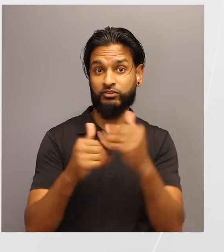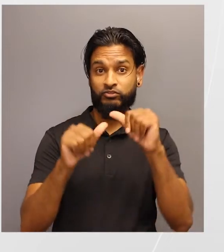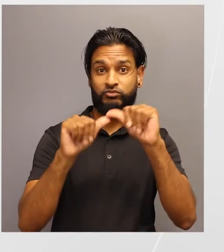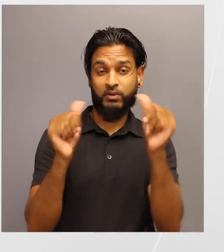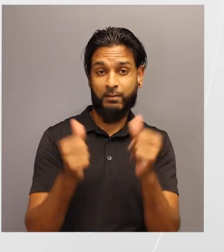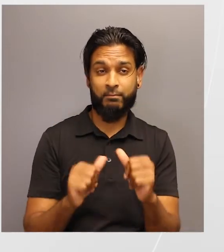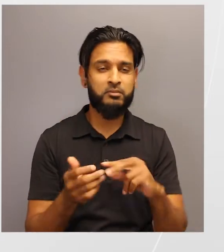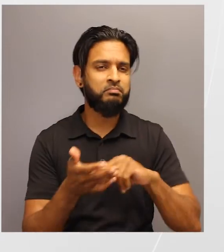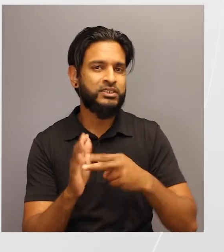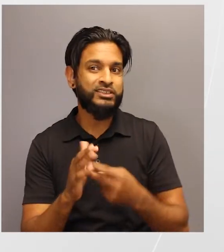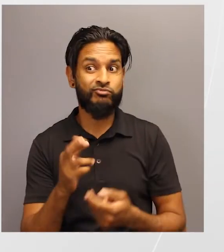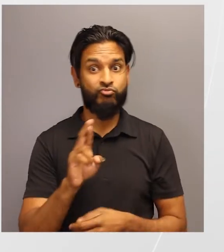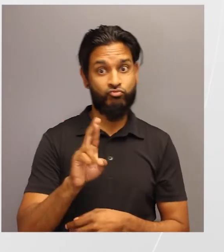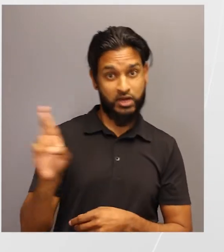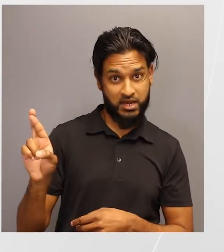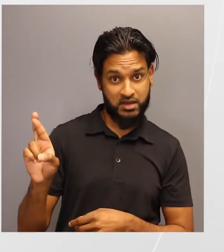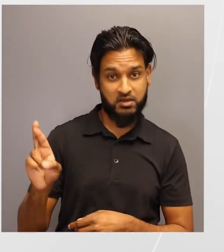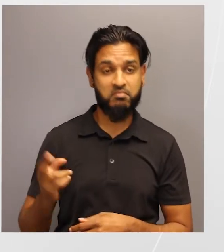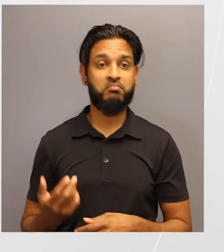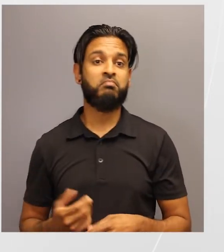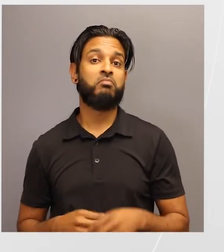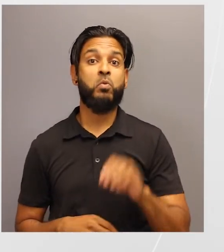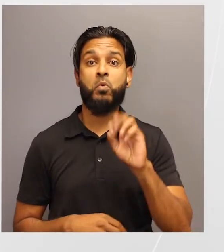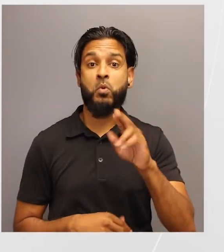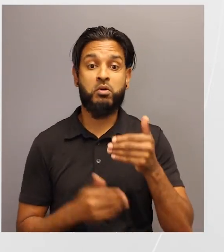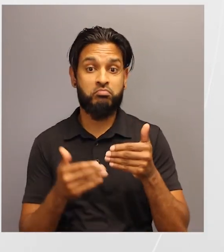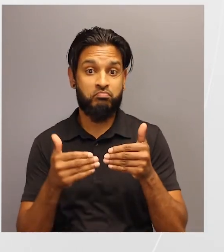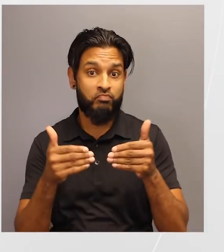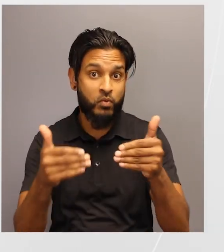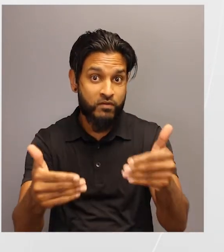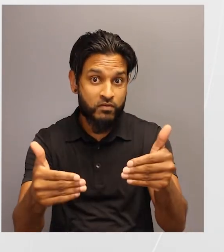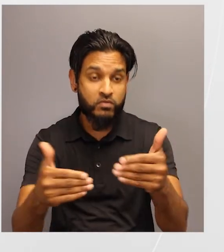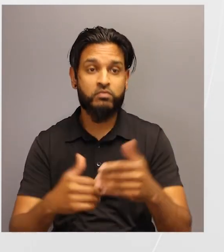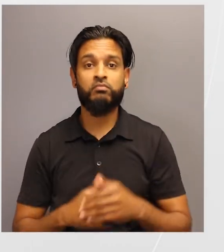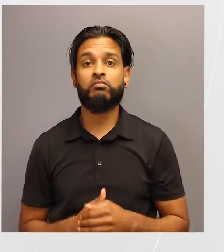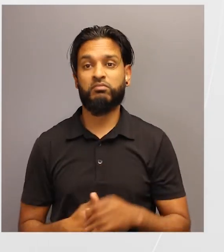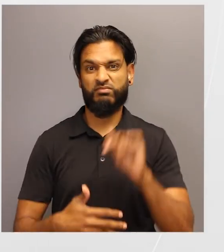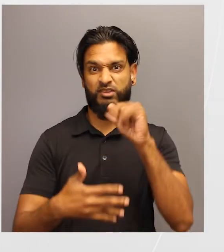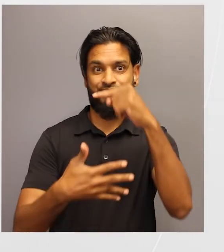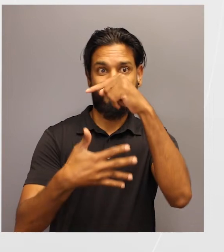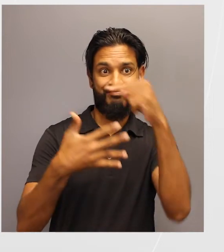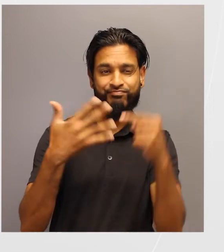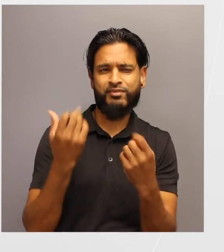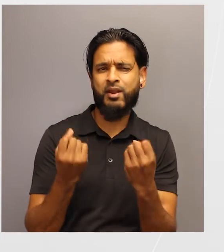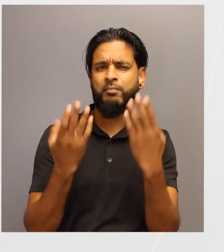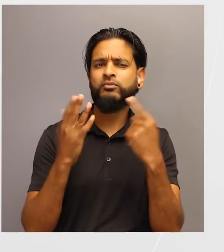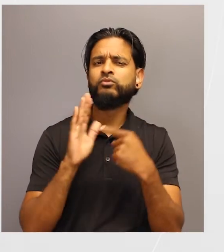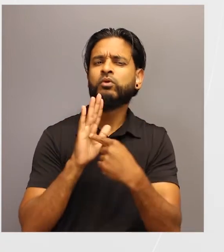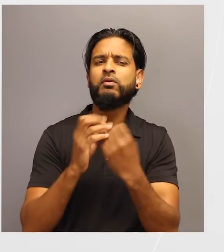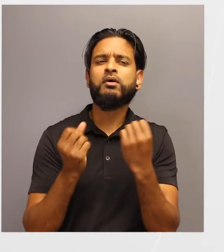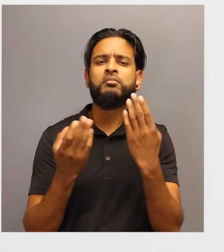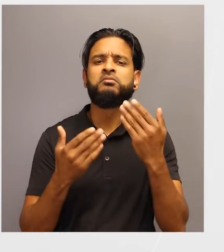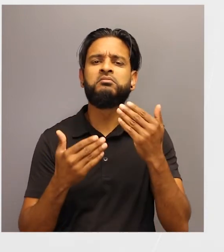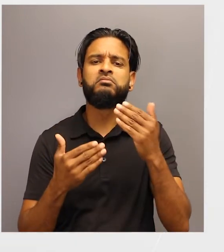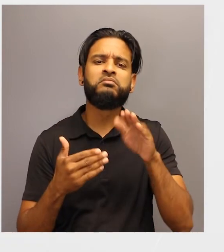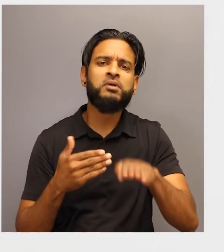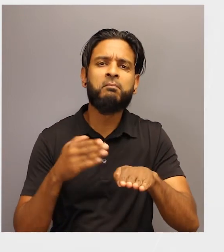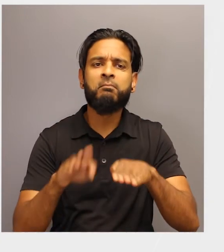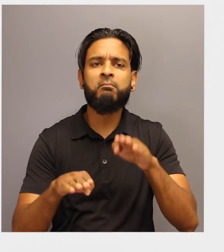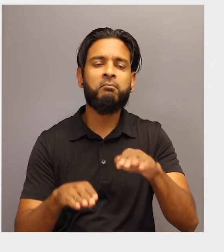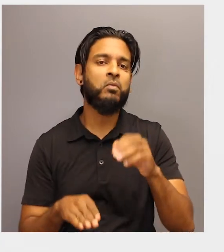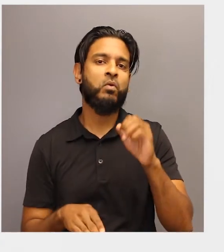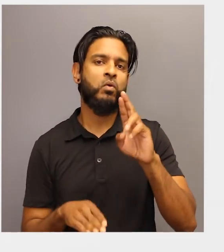turn right or move forward and the number of fingers held up designate the number of steps or a unit of measure.